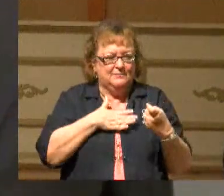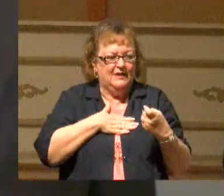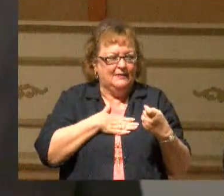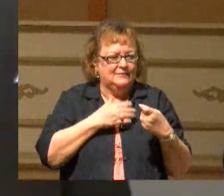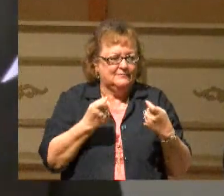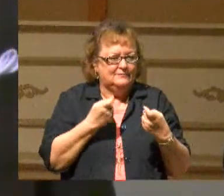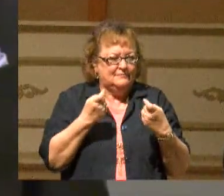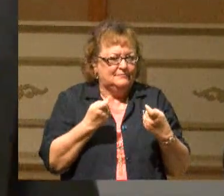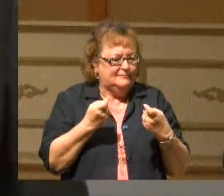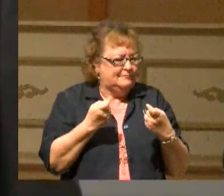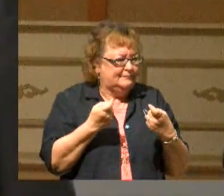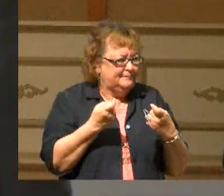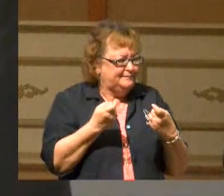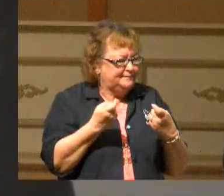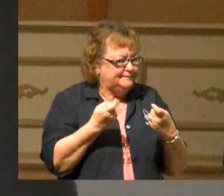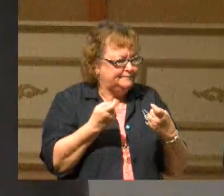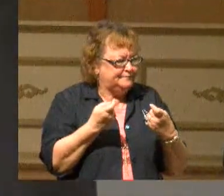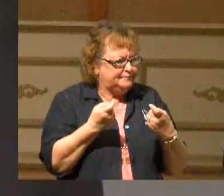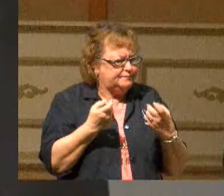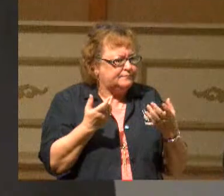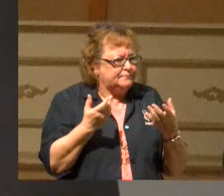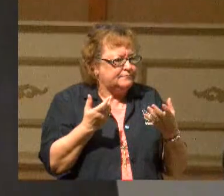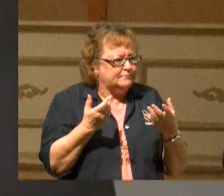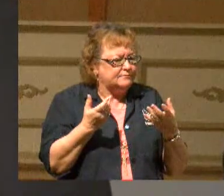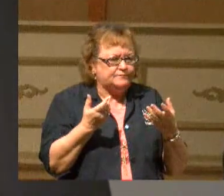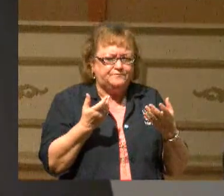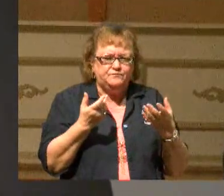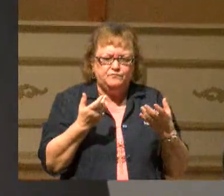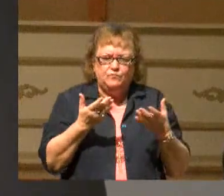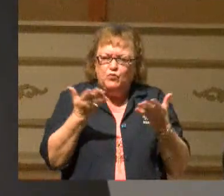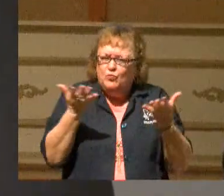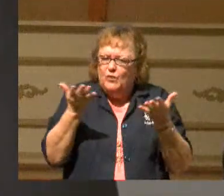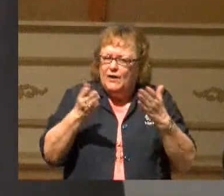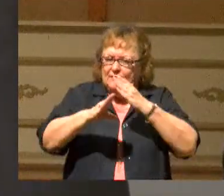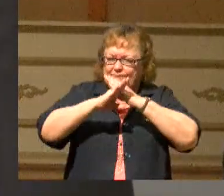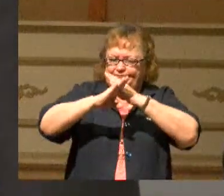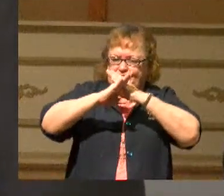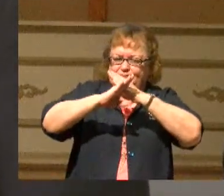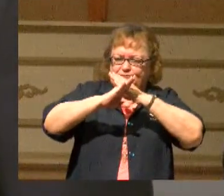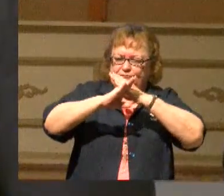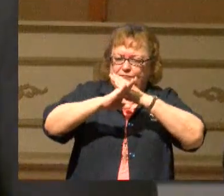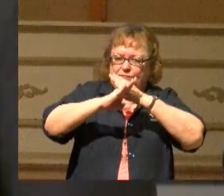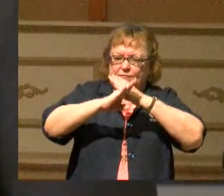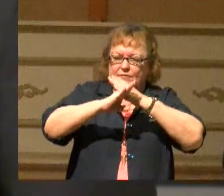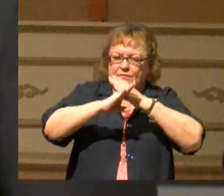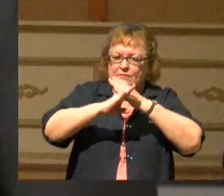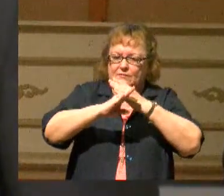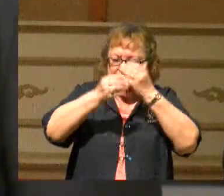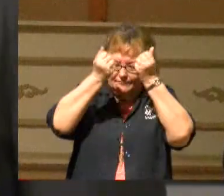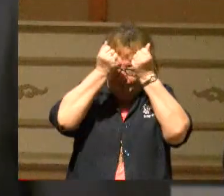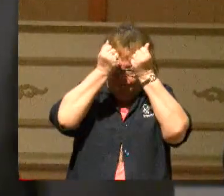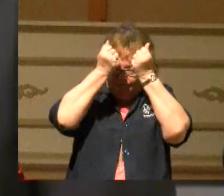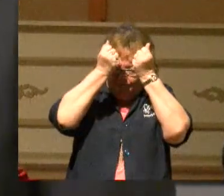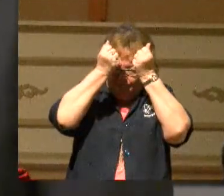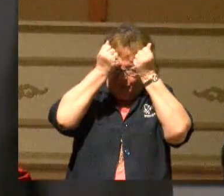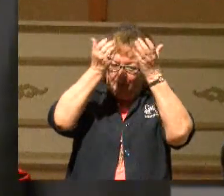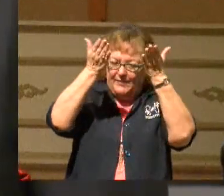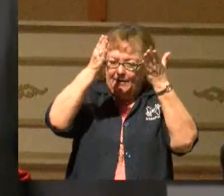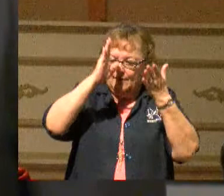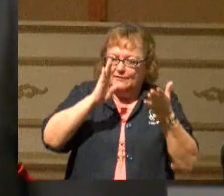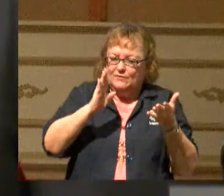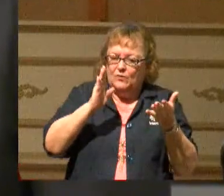What is it that is keeping you from obeying and answering God's call? What excuse?